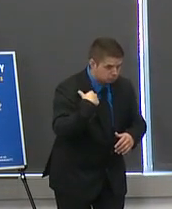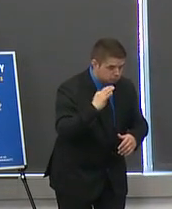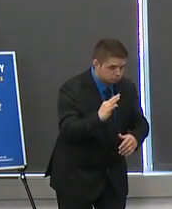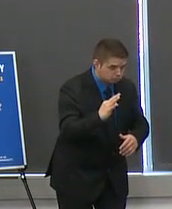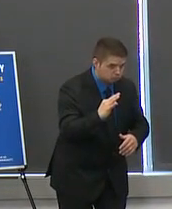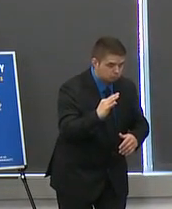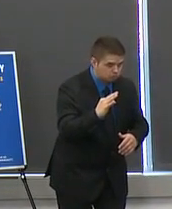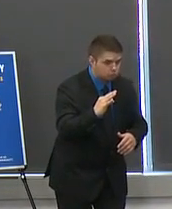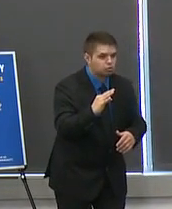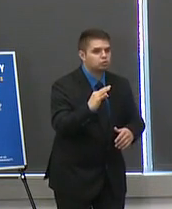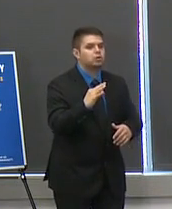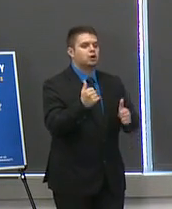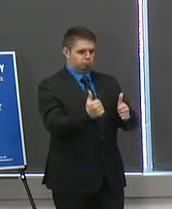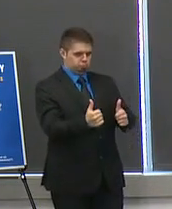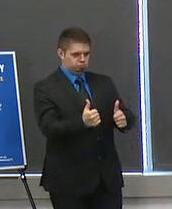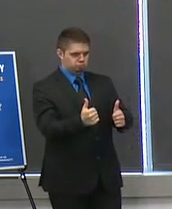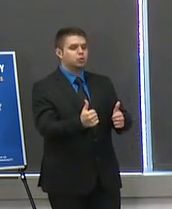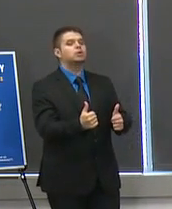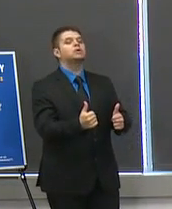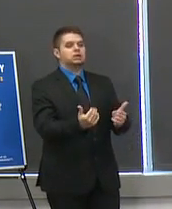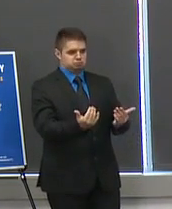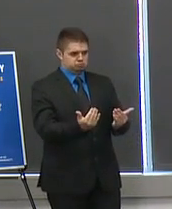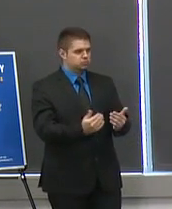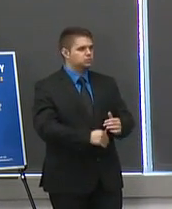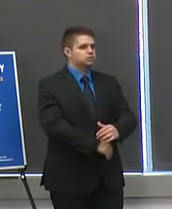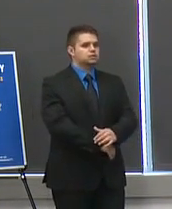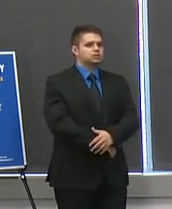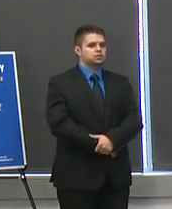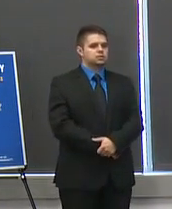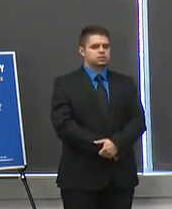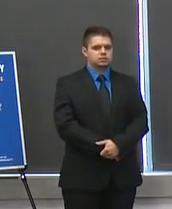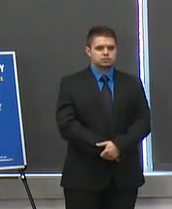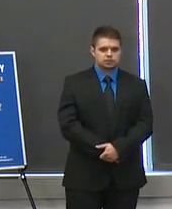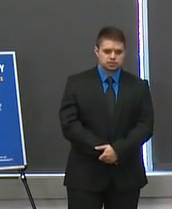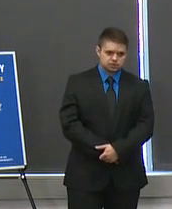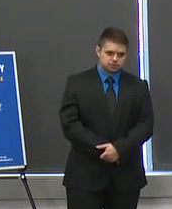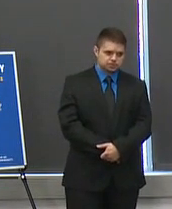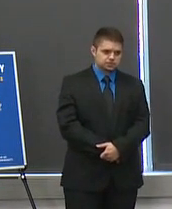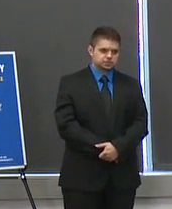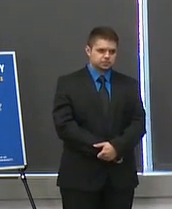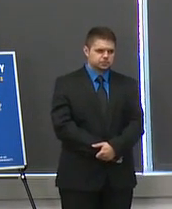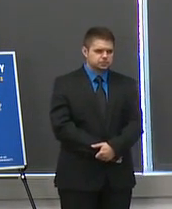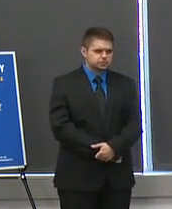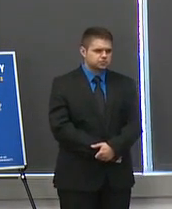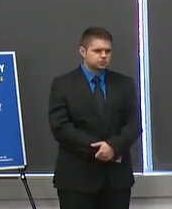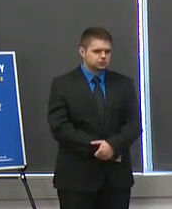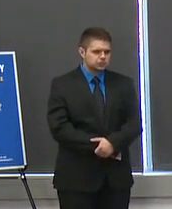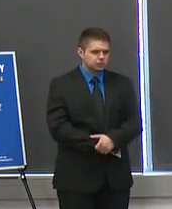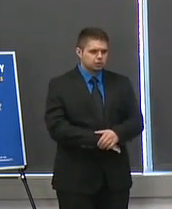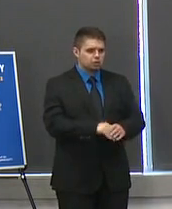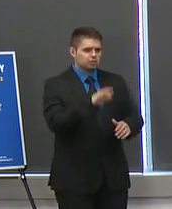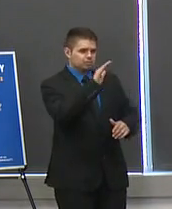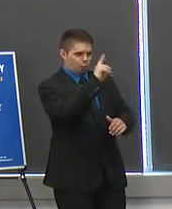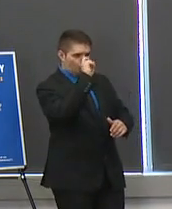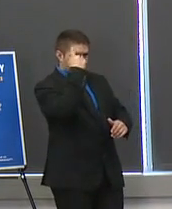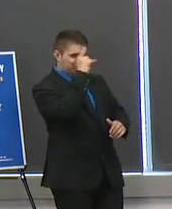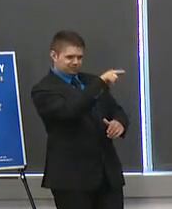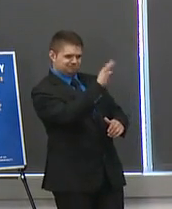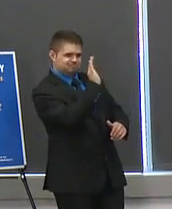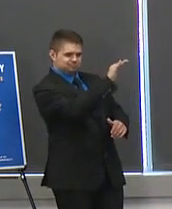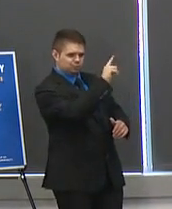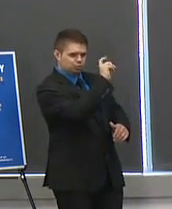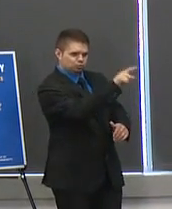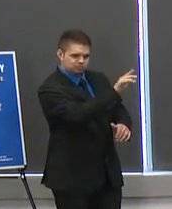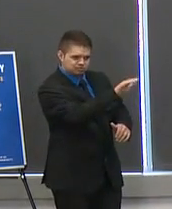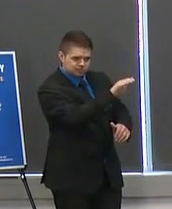can hear you great dick um you talked about this rolling out